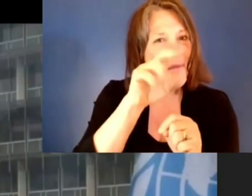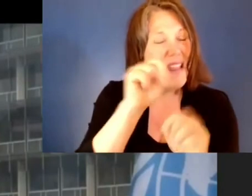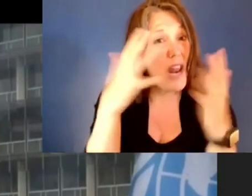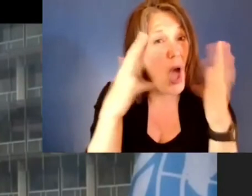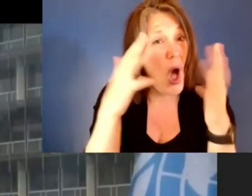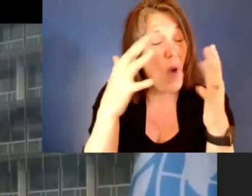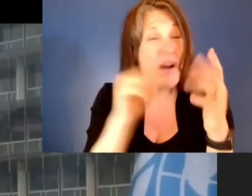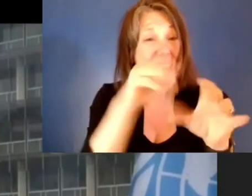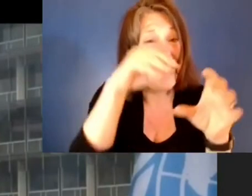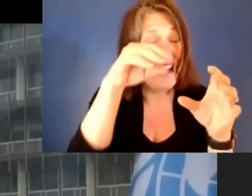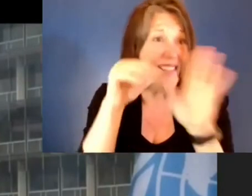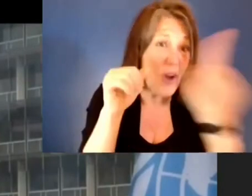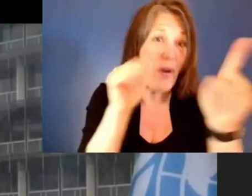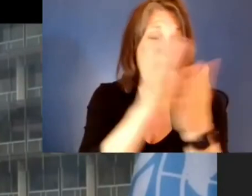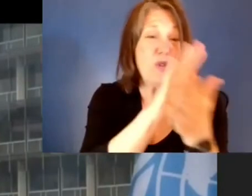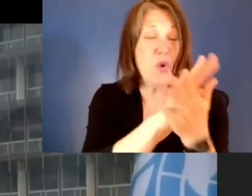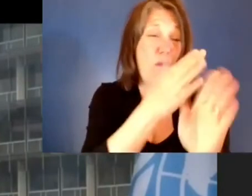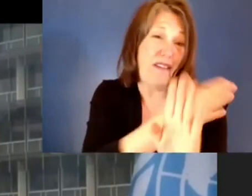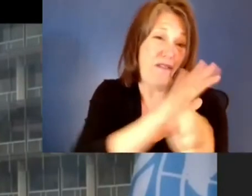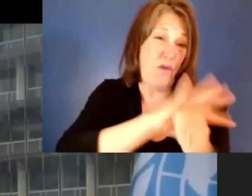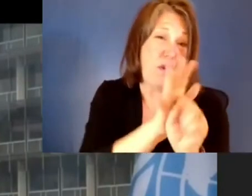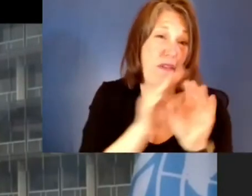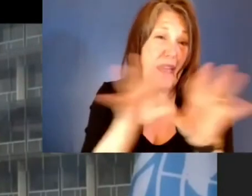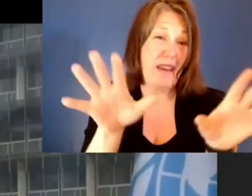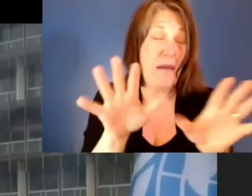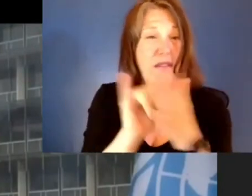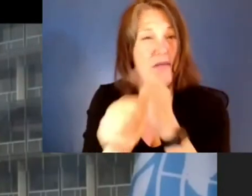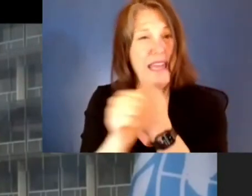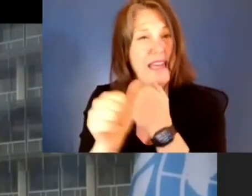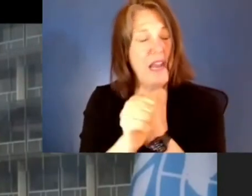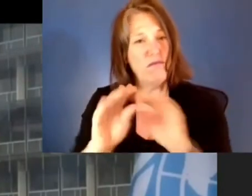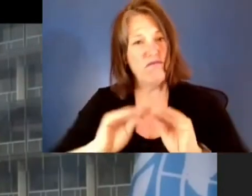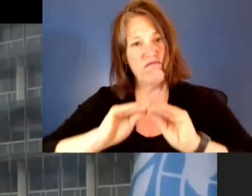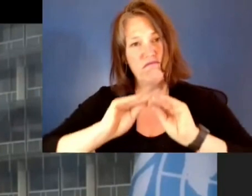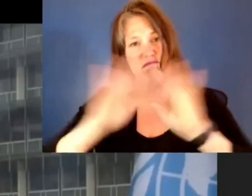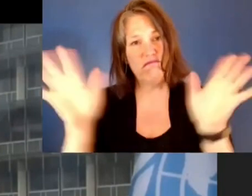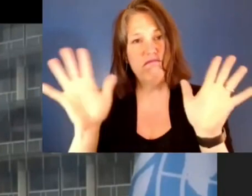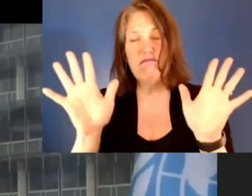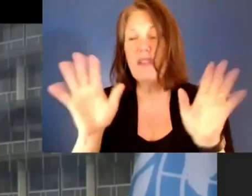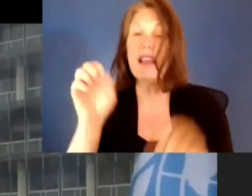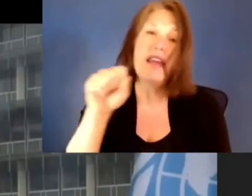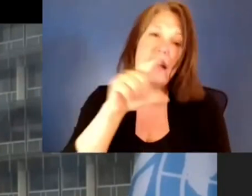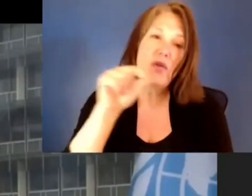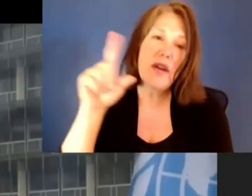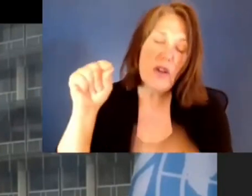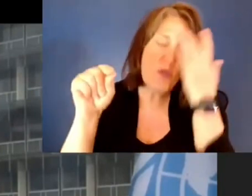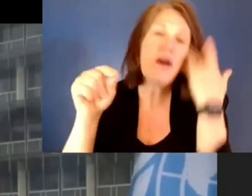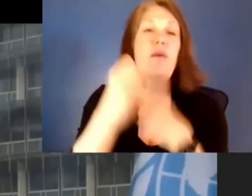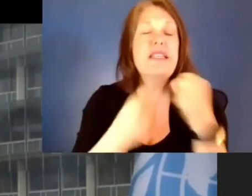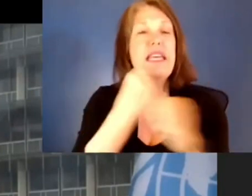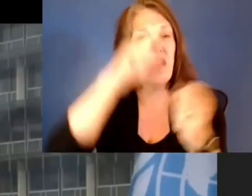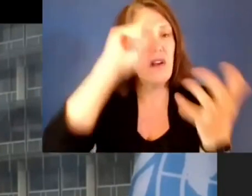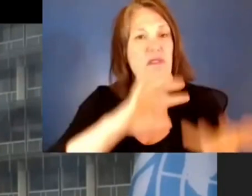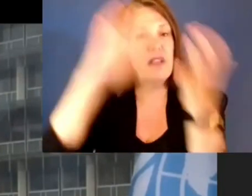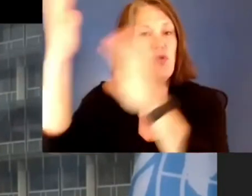pandemic, the danger is clear. Yes, 2020 was a year of disruption. But it was also